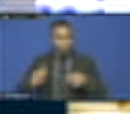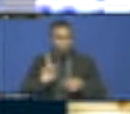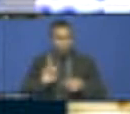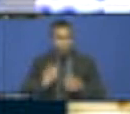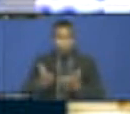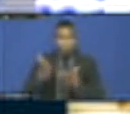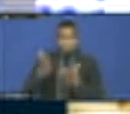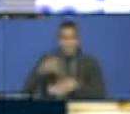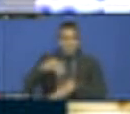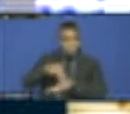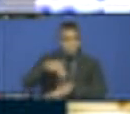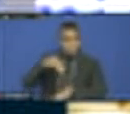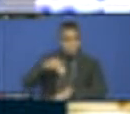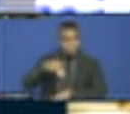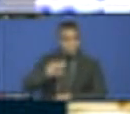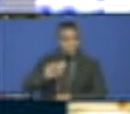-liners, if possible.